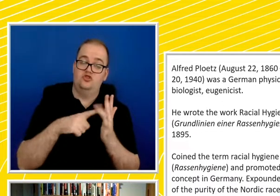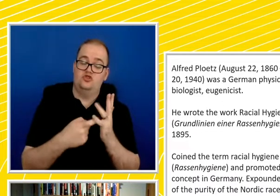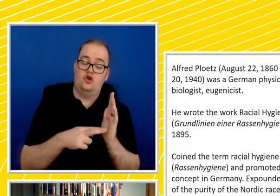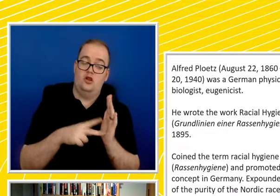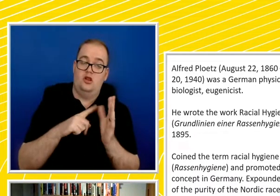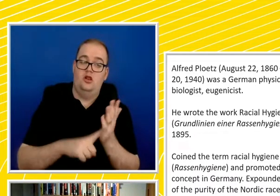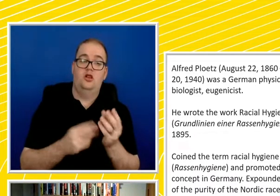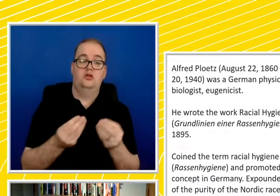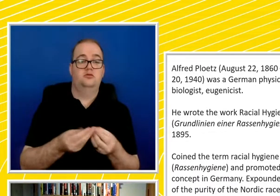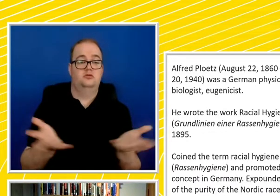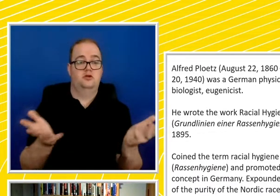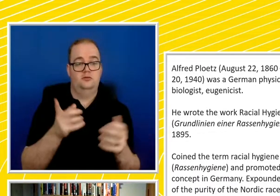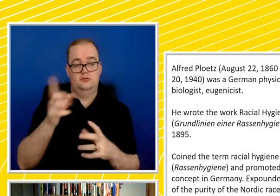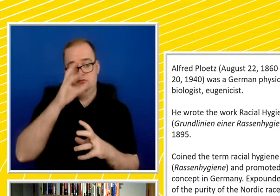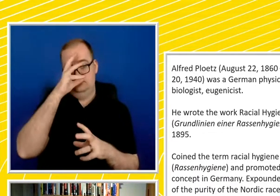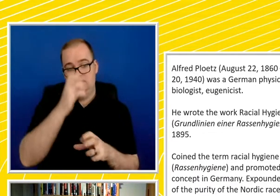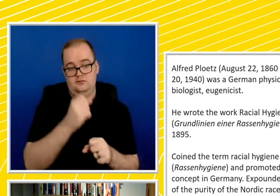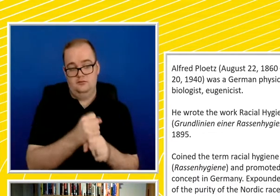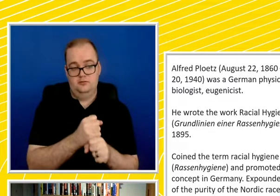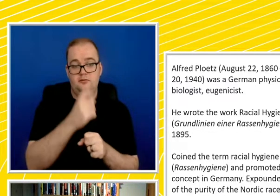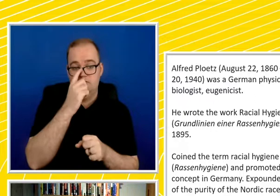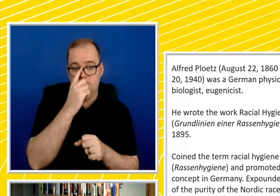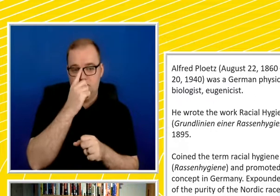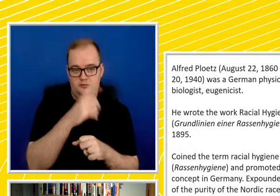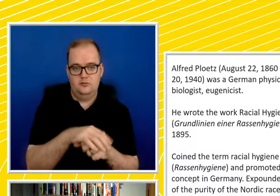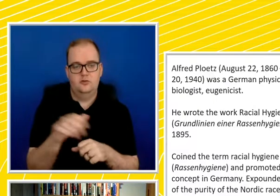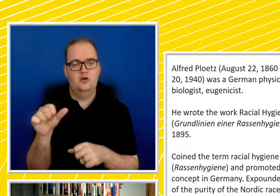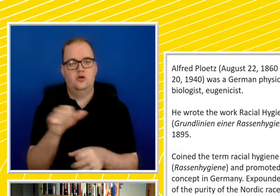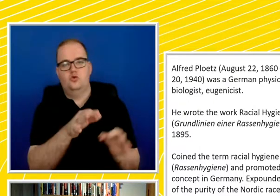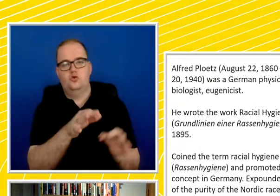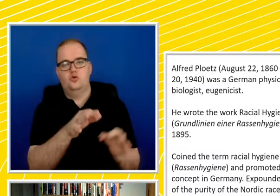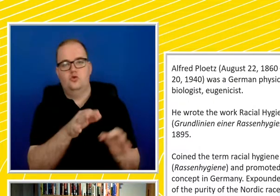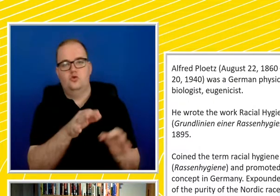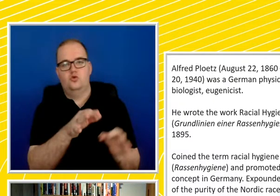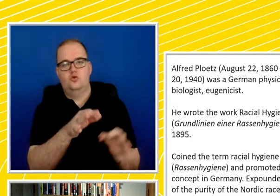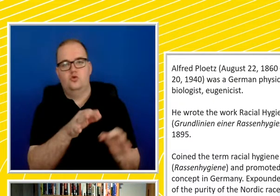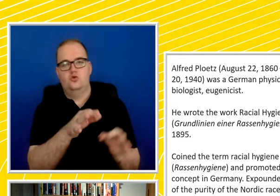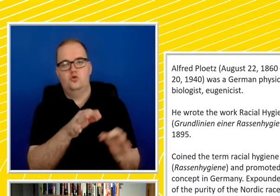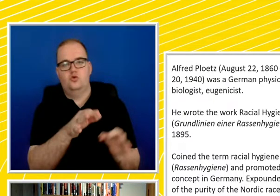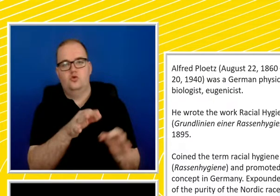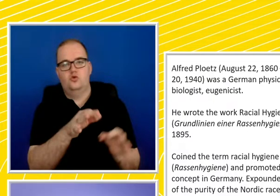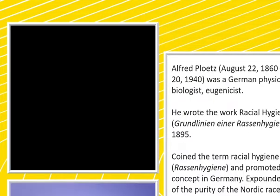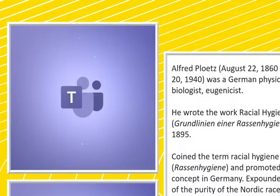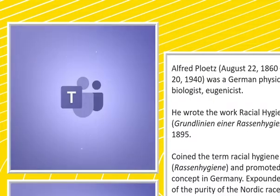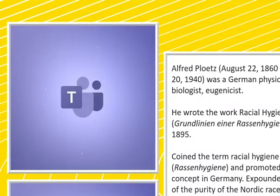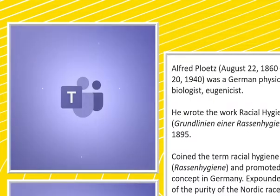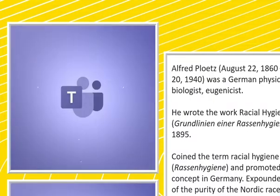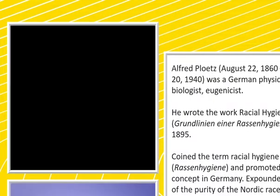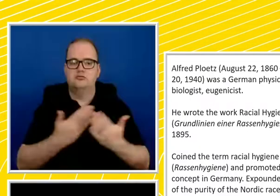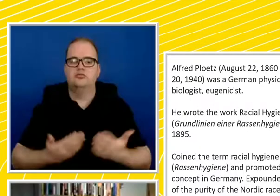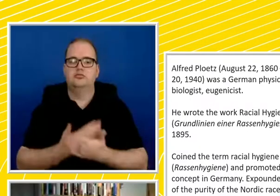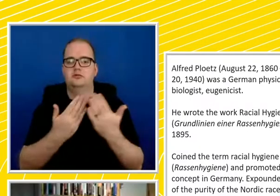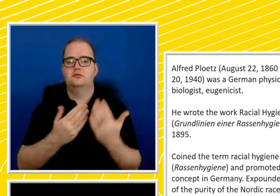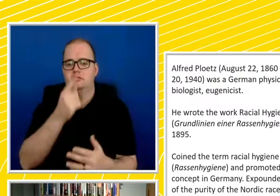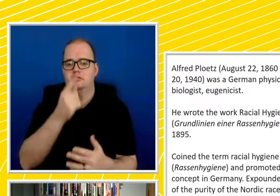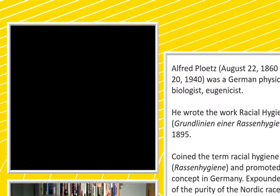intellectual capacity of citizens to decide on marriage and the permitted number of children. That society, disabled children will be